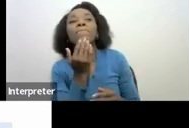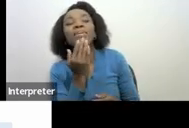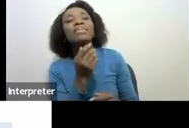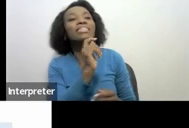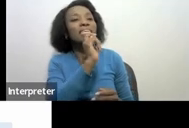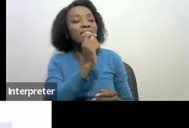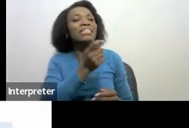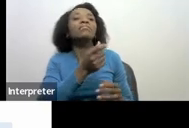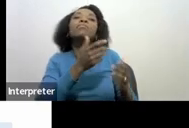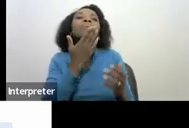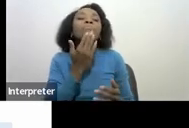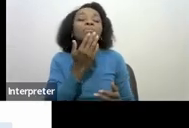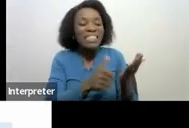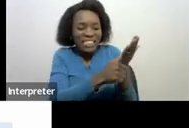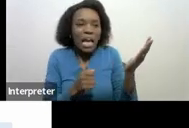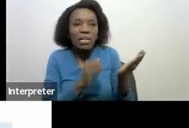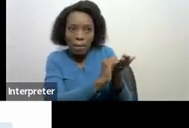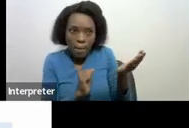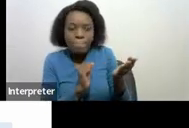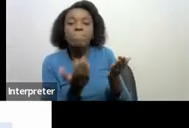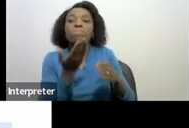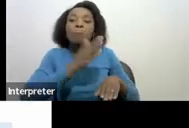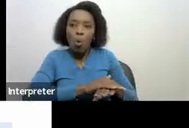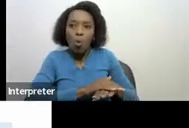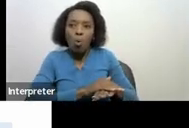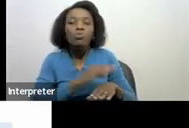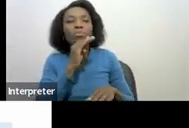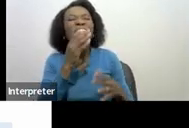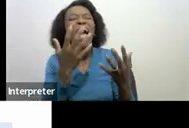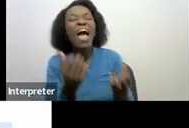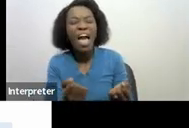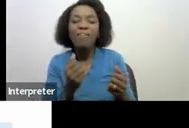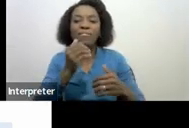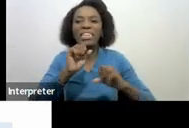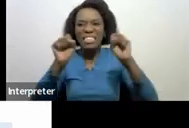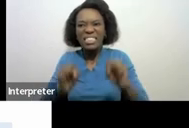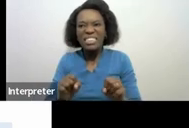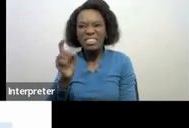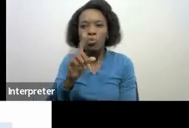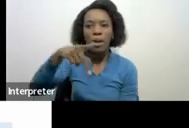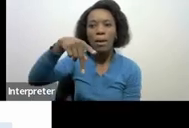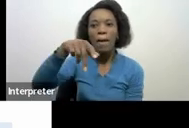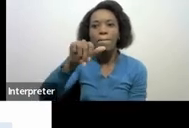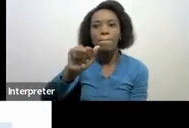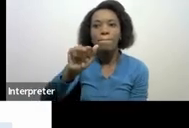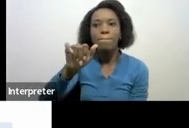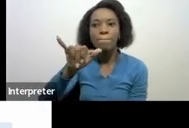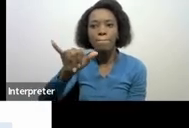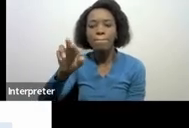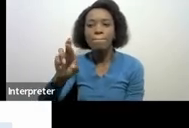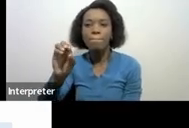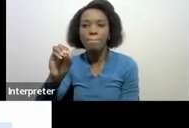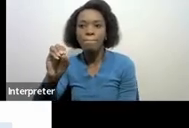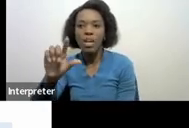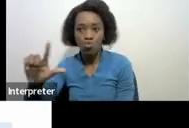you them then they have we have the systems in place which is a payroll system which will guide them on how much are they supposed to deduct from